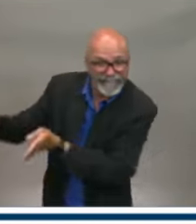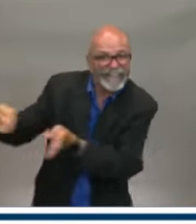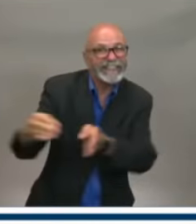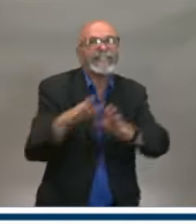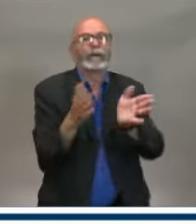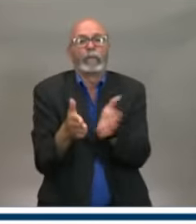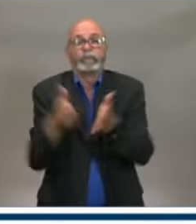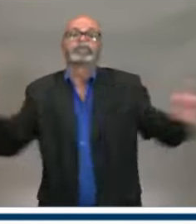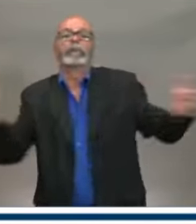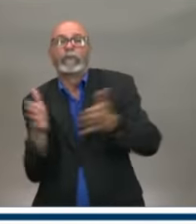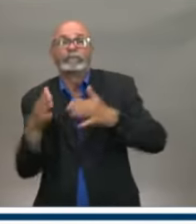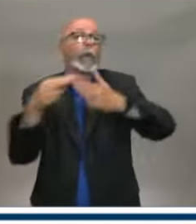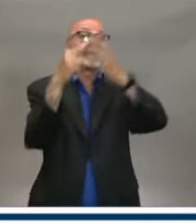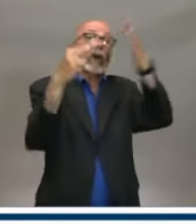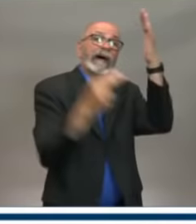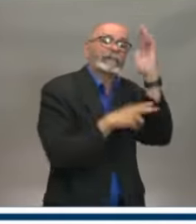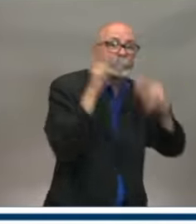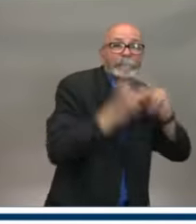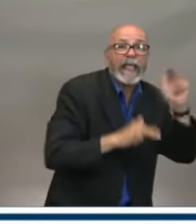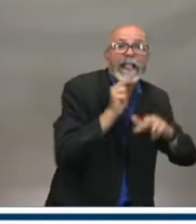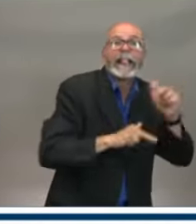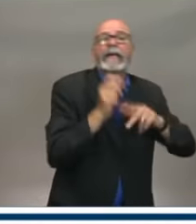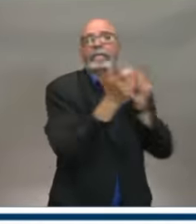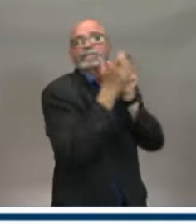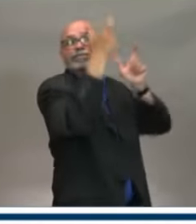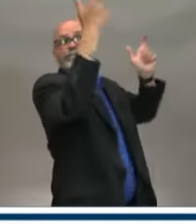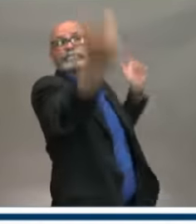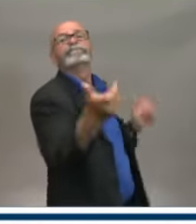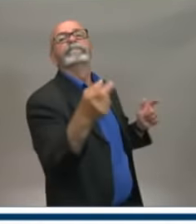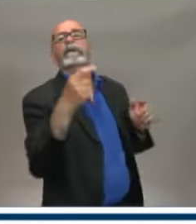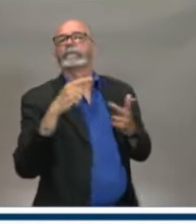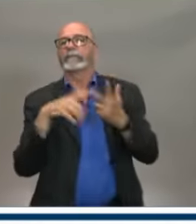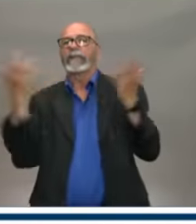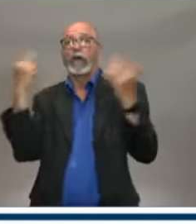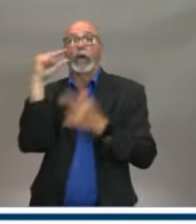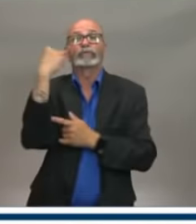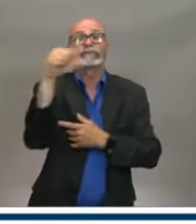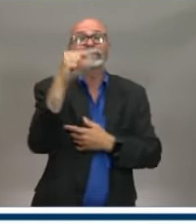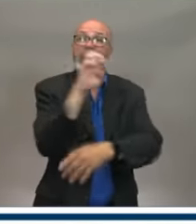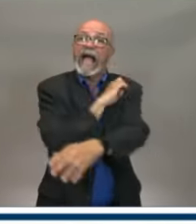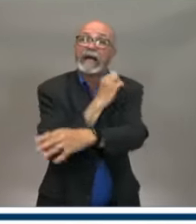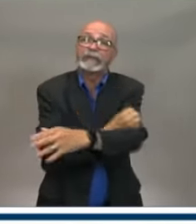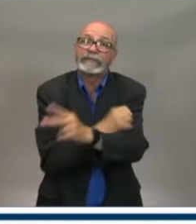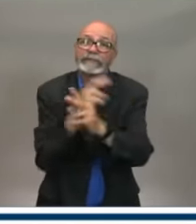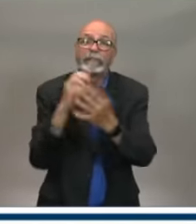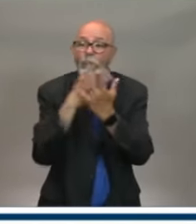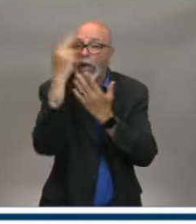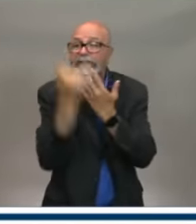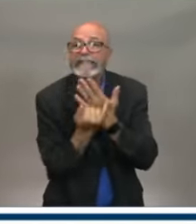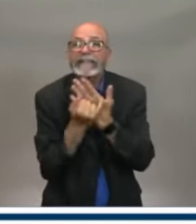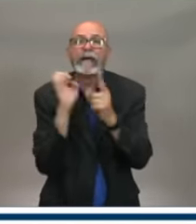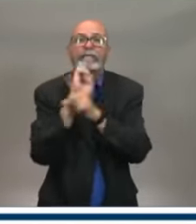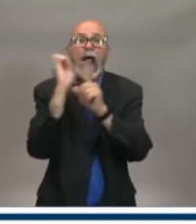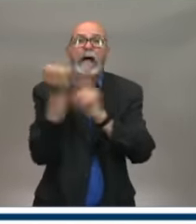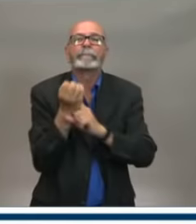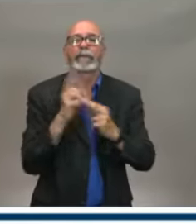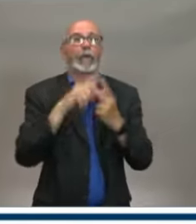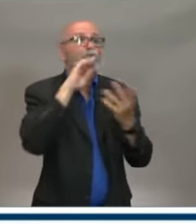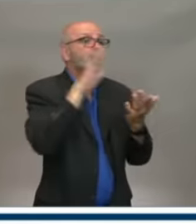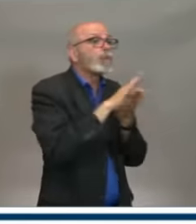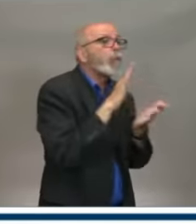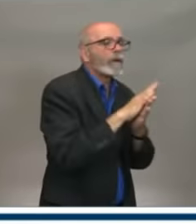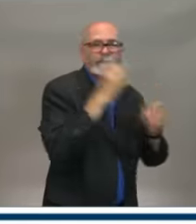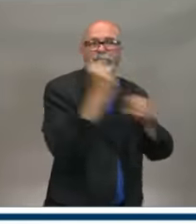across our province, green energy projects, school repairs, waterfronts, small option homes